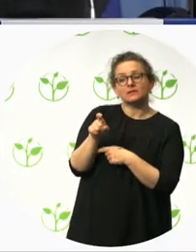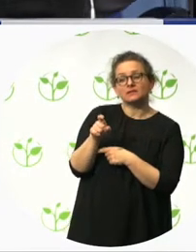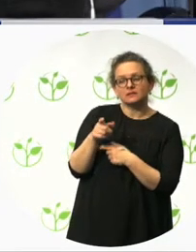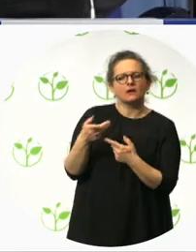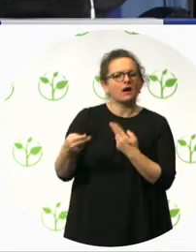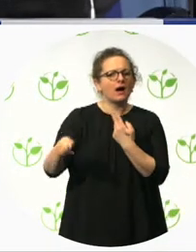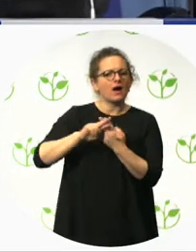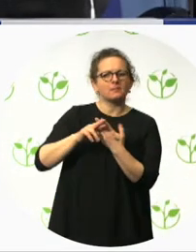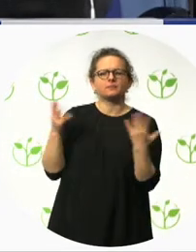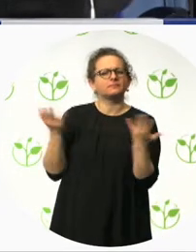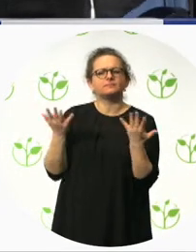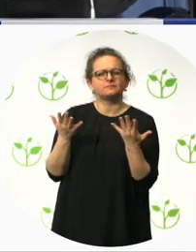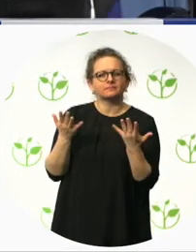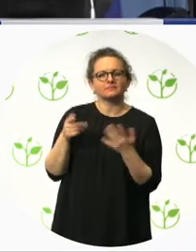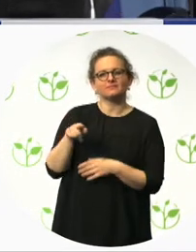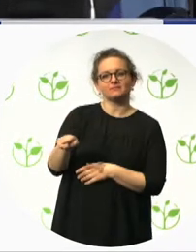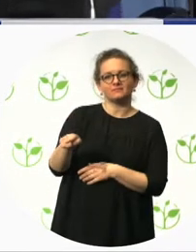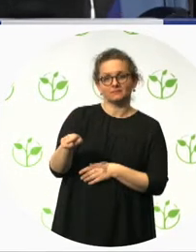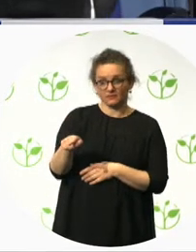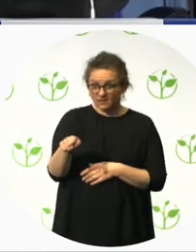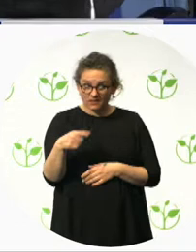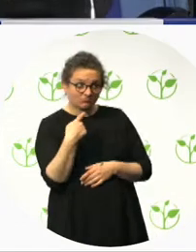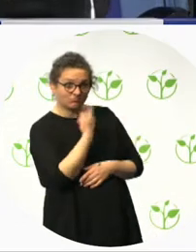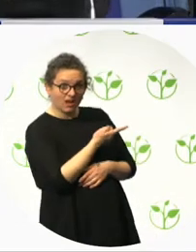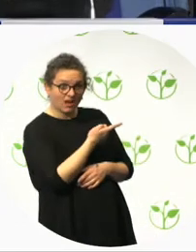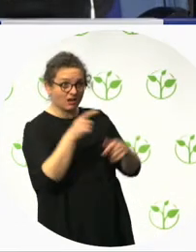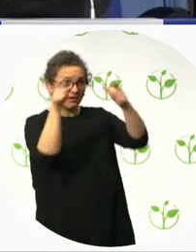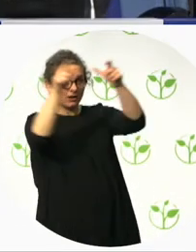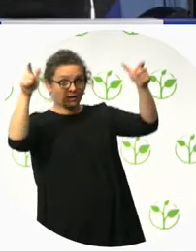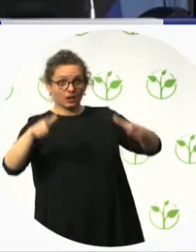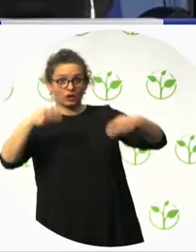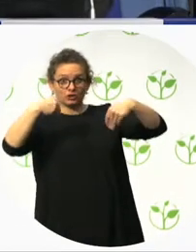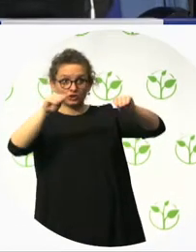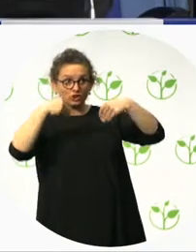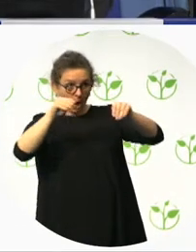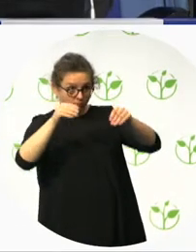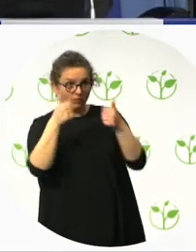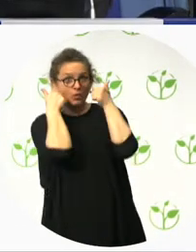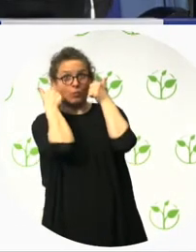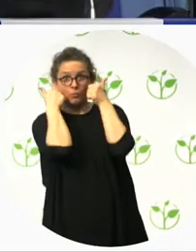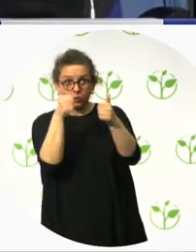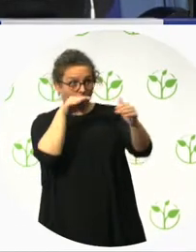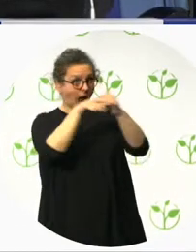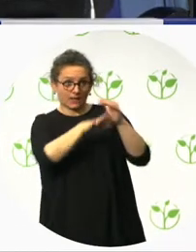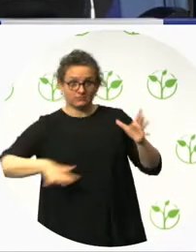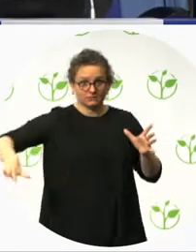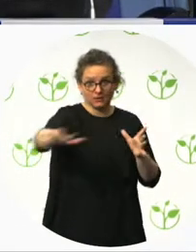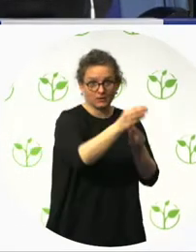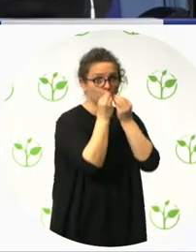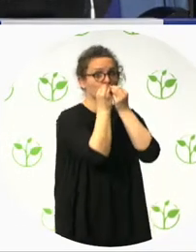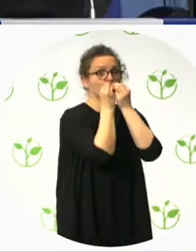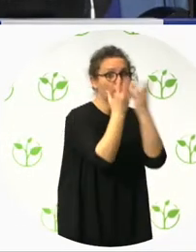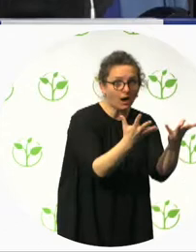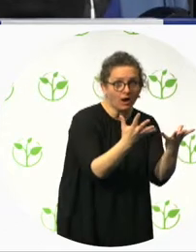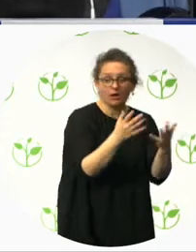with any disability to make any purchase by themselves, alone. But, the second thing she added is that the accessibility